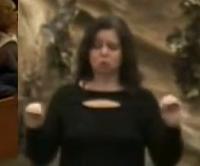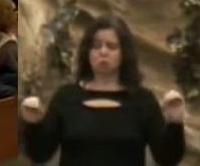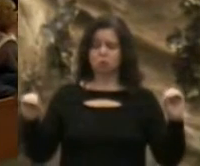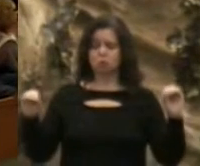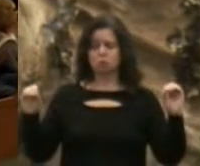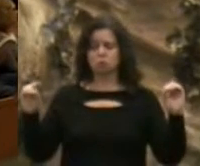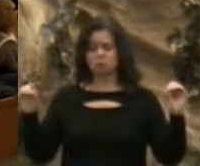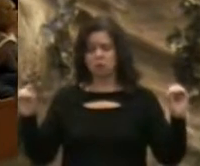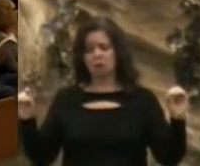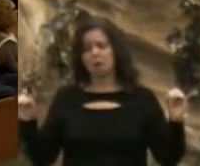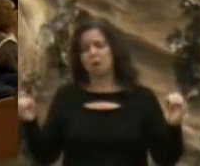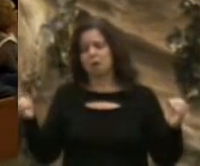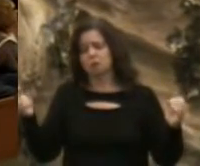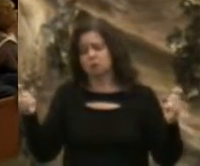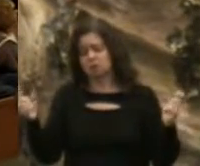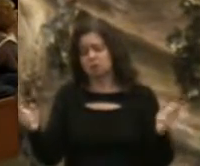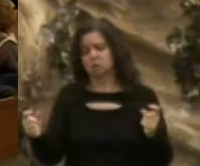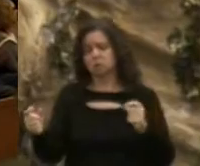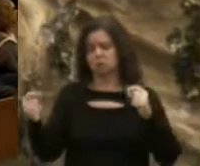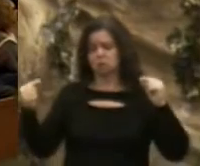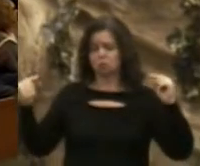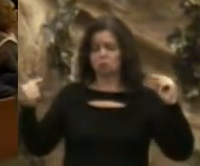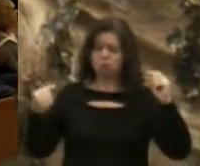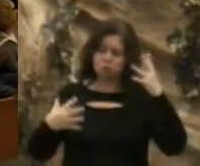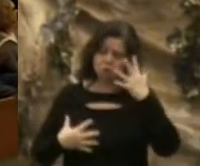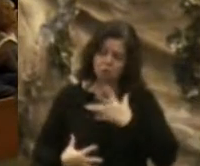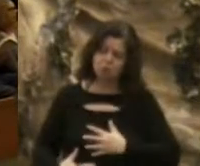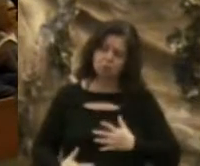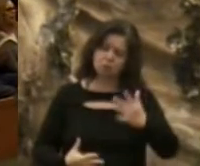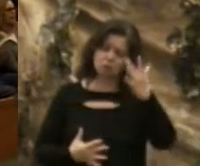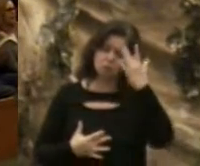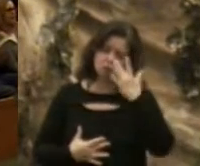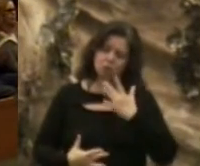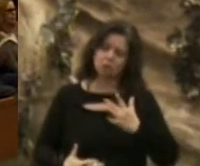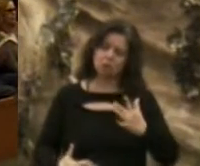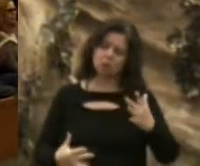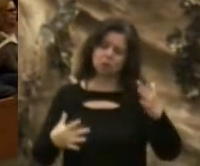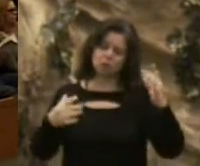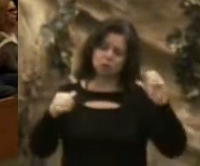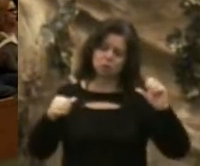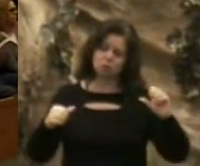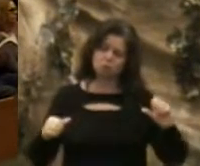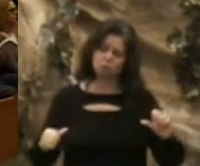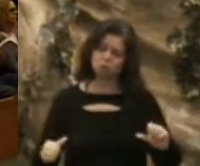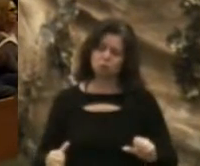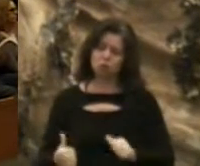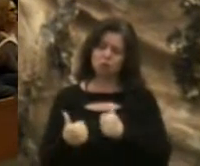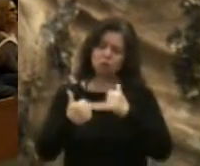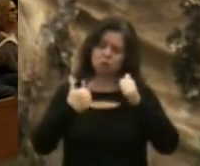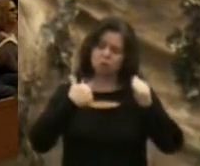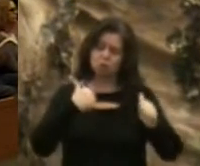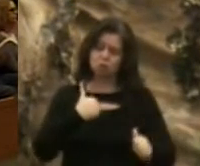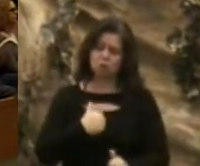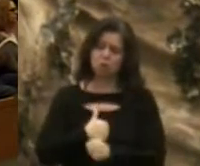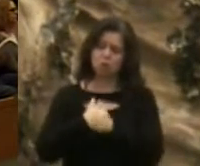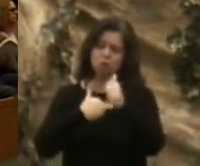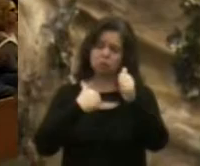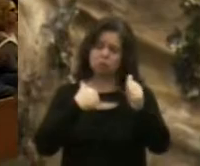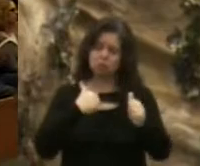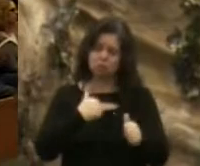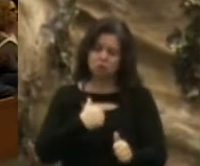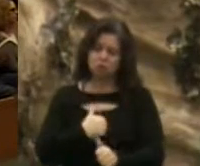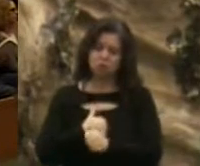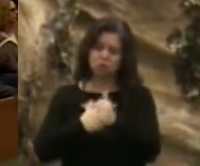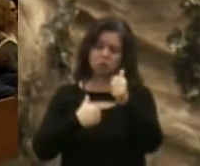In that place to which I go, I'm going